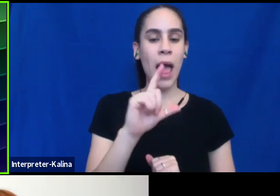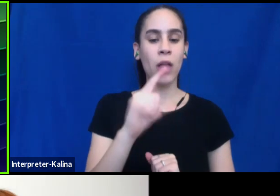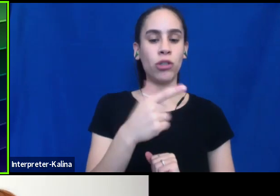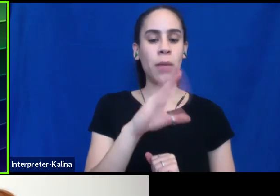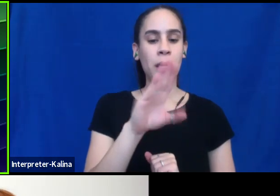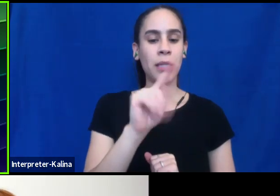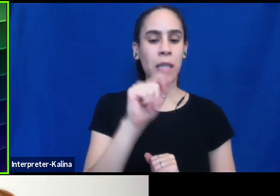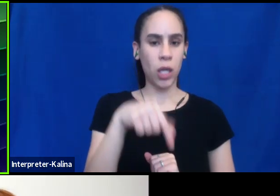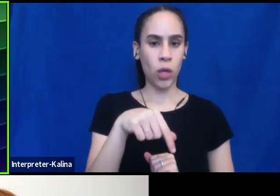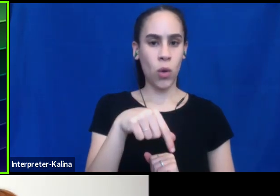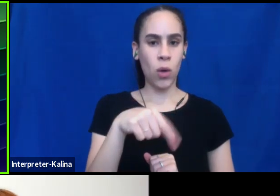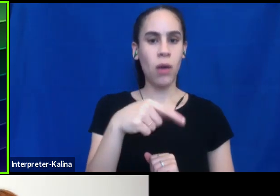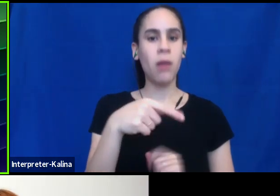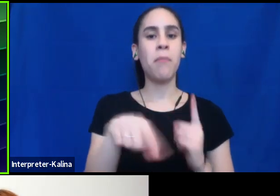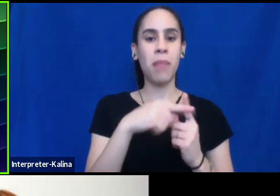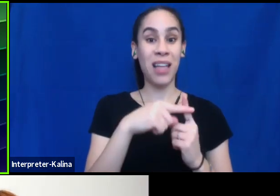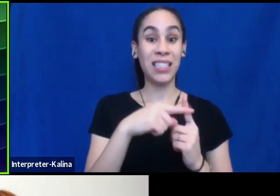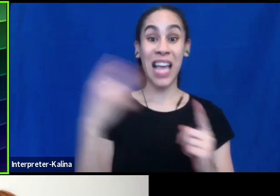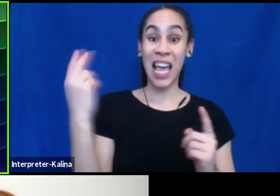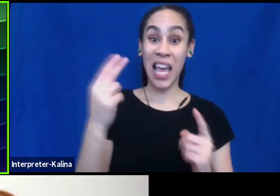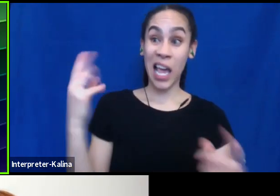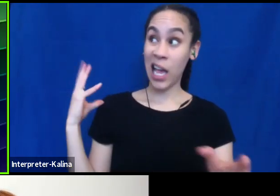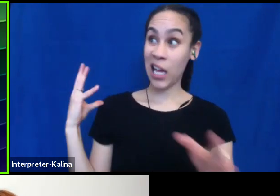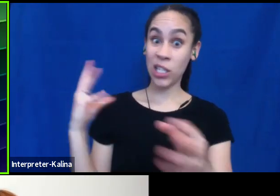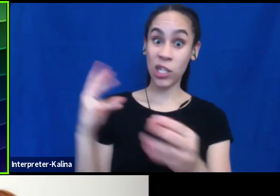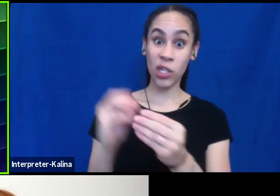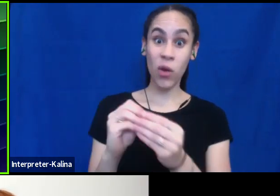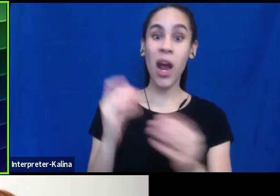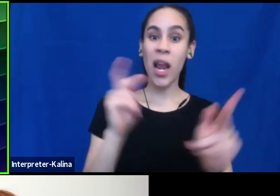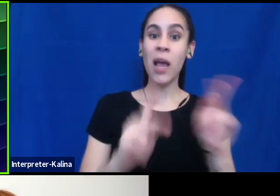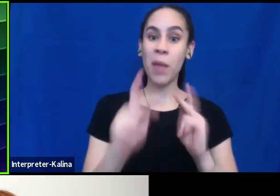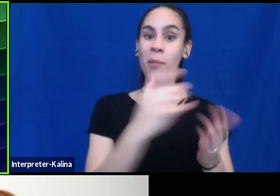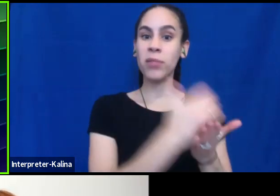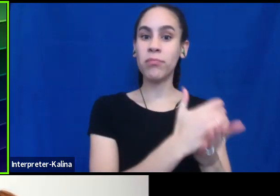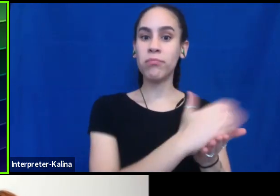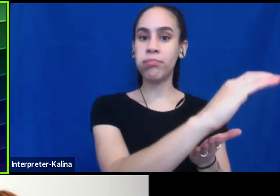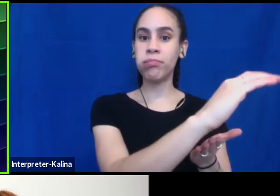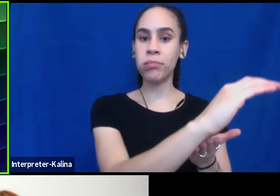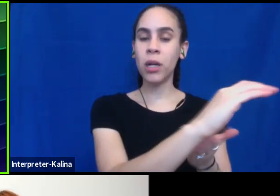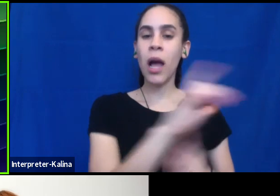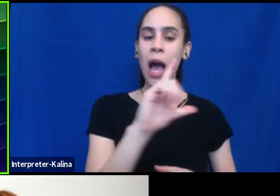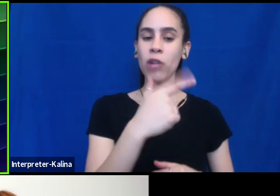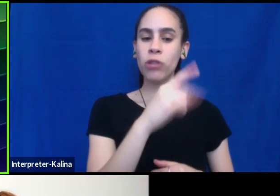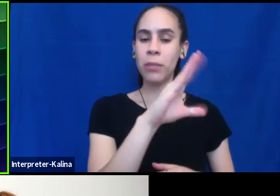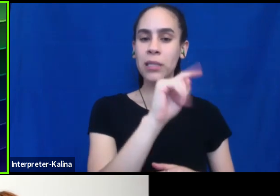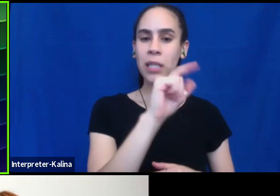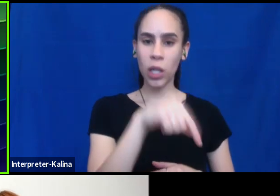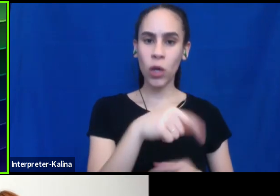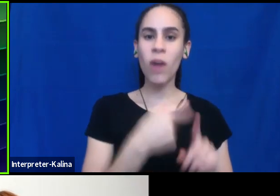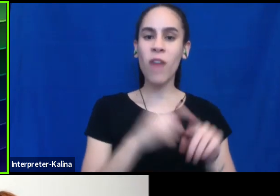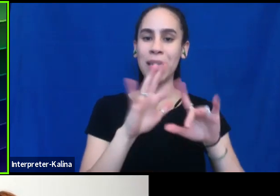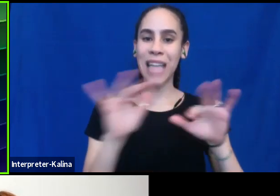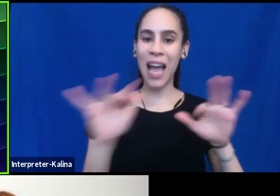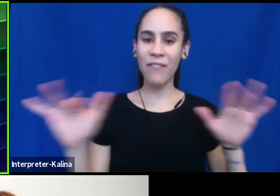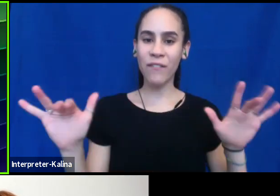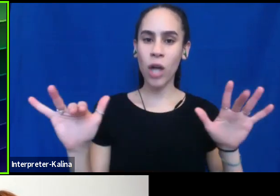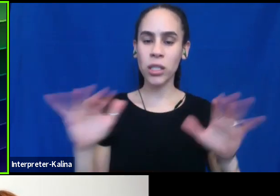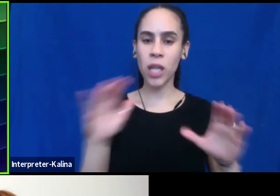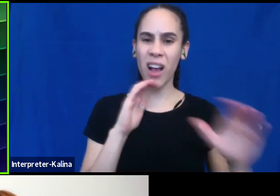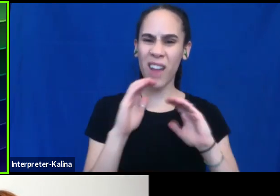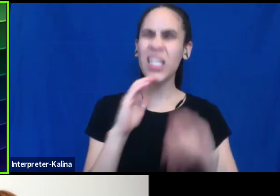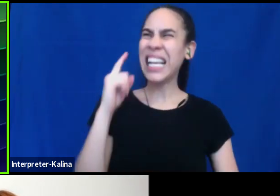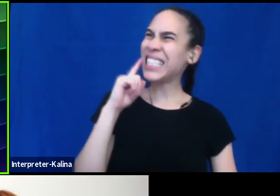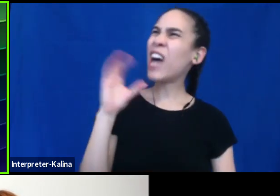historically LGBTQ plus people have actually been left out of diversity conversations. And I know that sounds odd. I think that's, it's